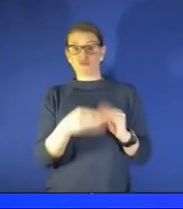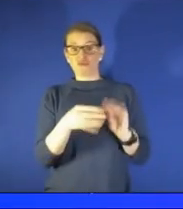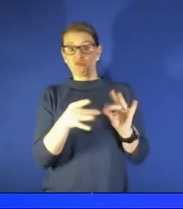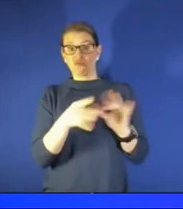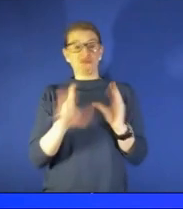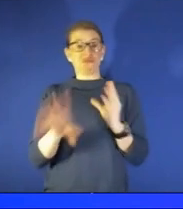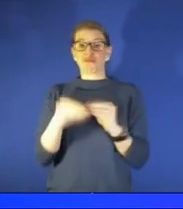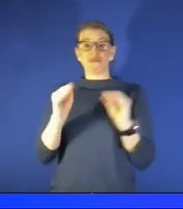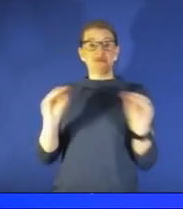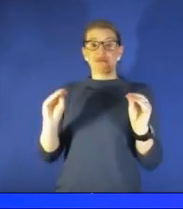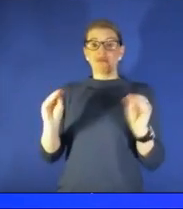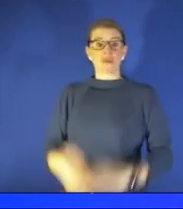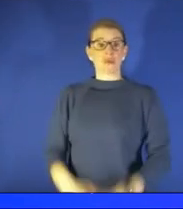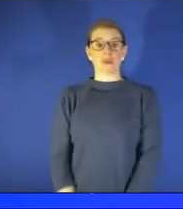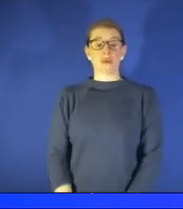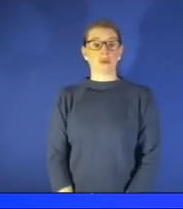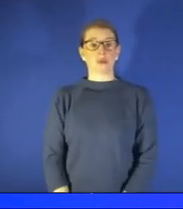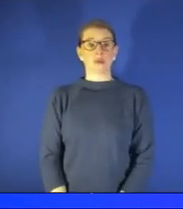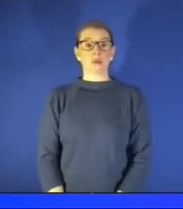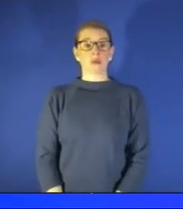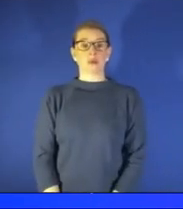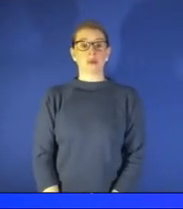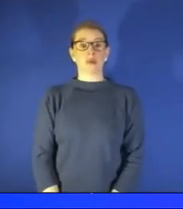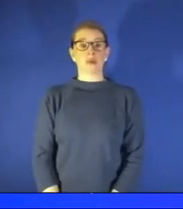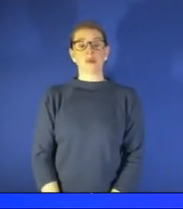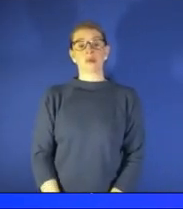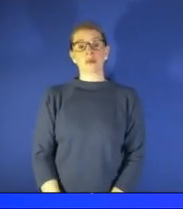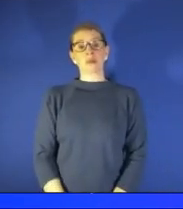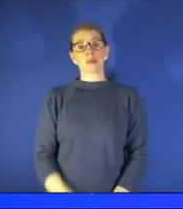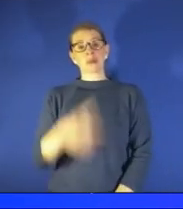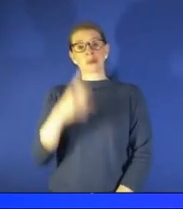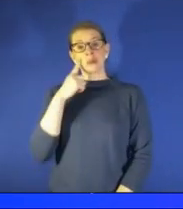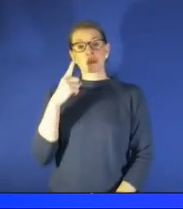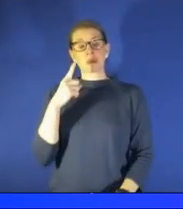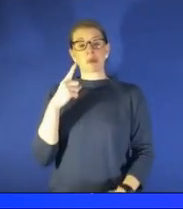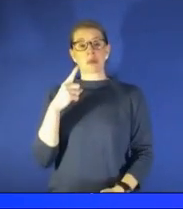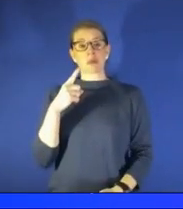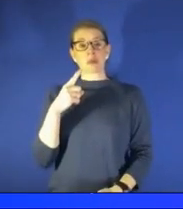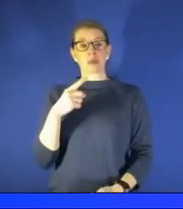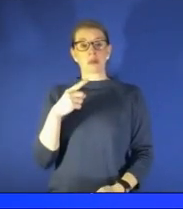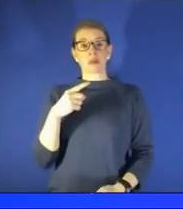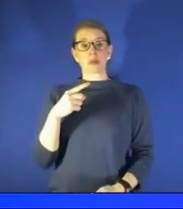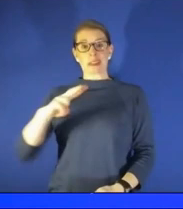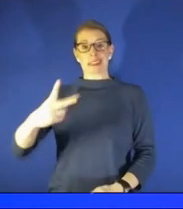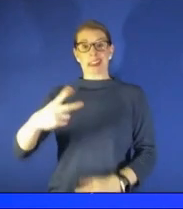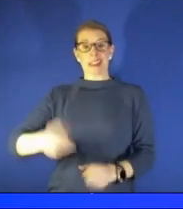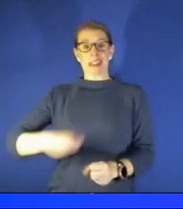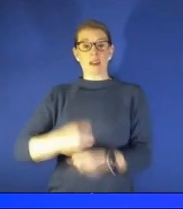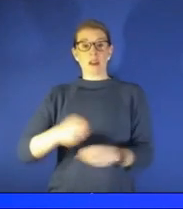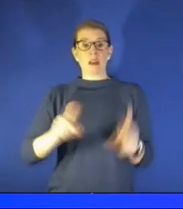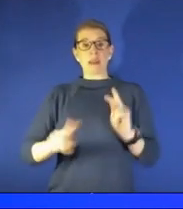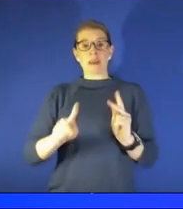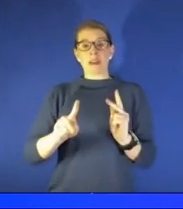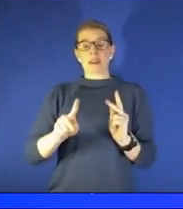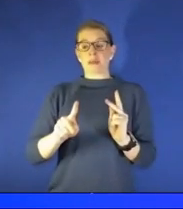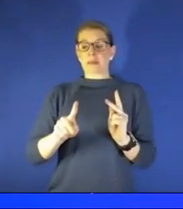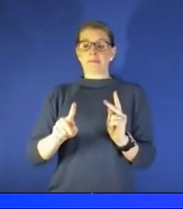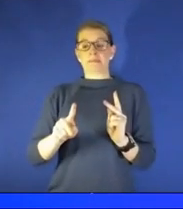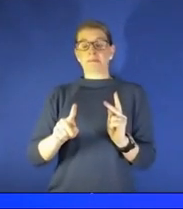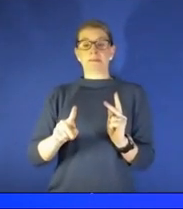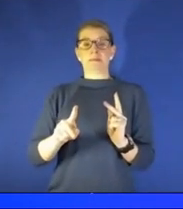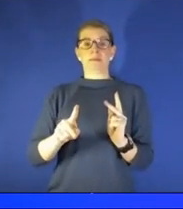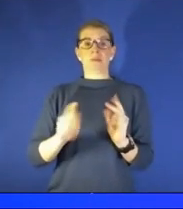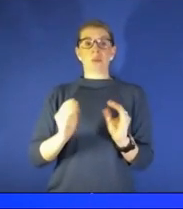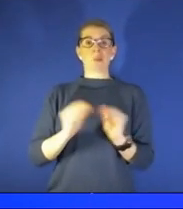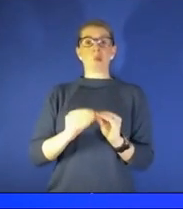uh to that i think part of it could be as we wane on into the second year people getting a little uh more lax with